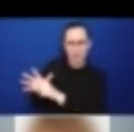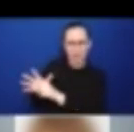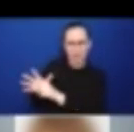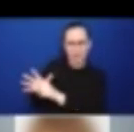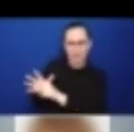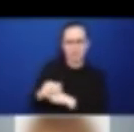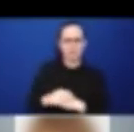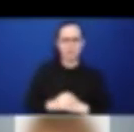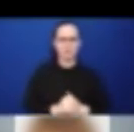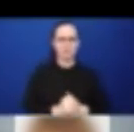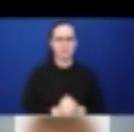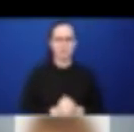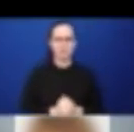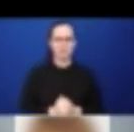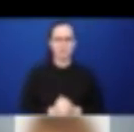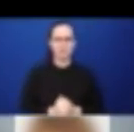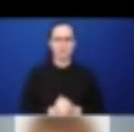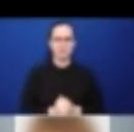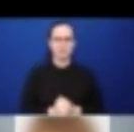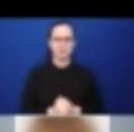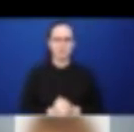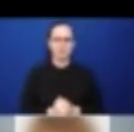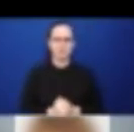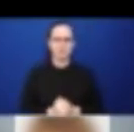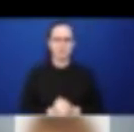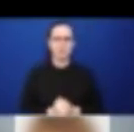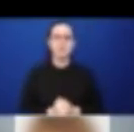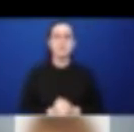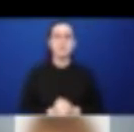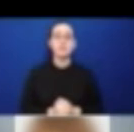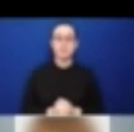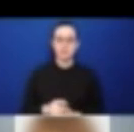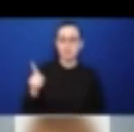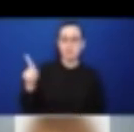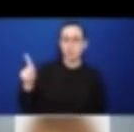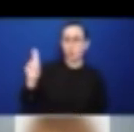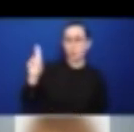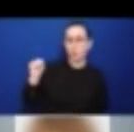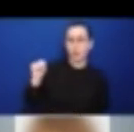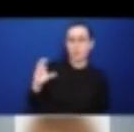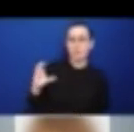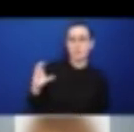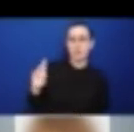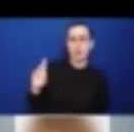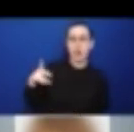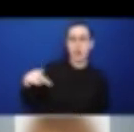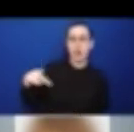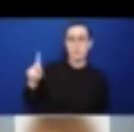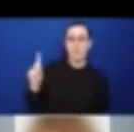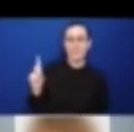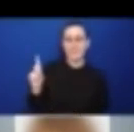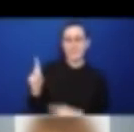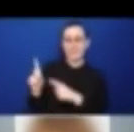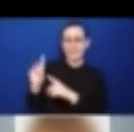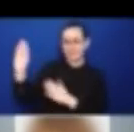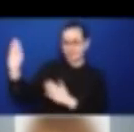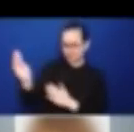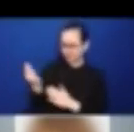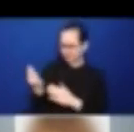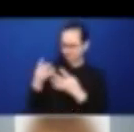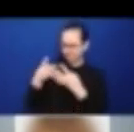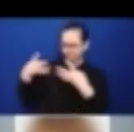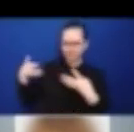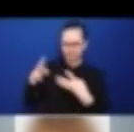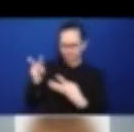So we use the UN CRPD as a framework for equity and comprehensiveness and in